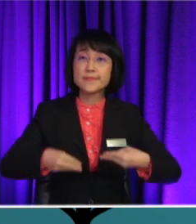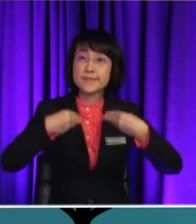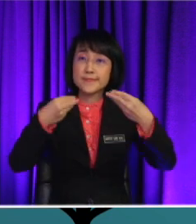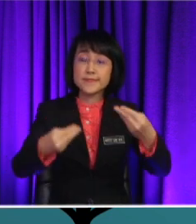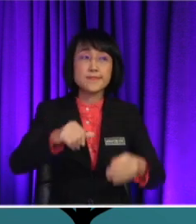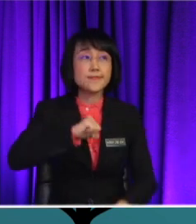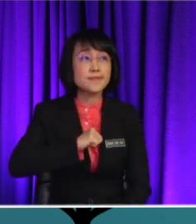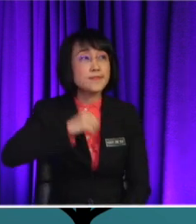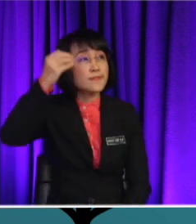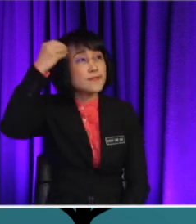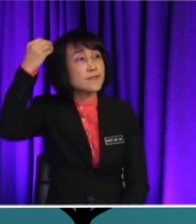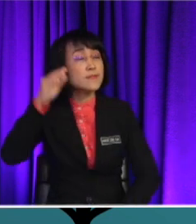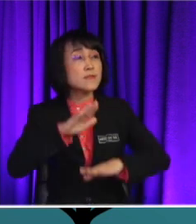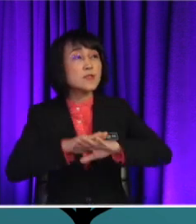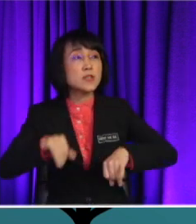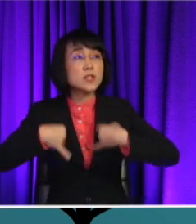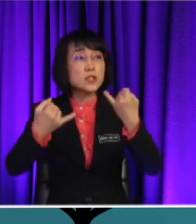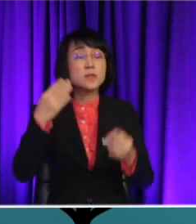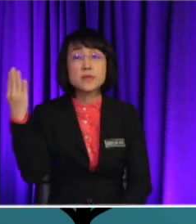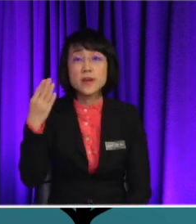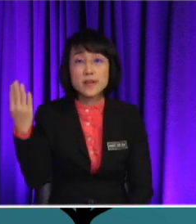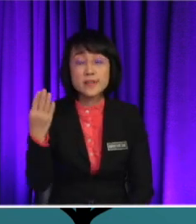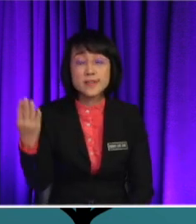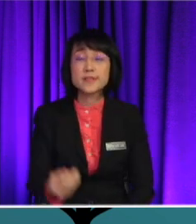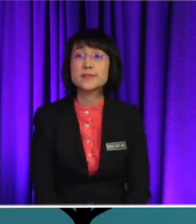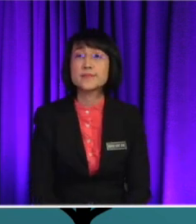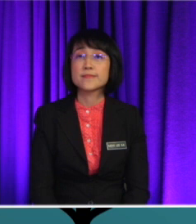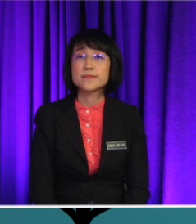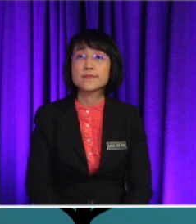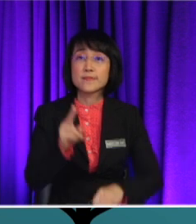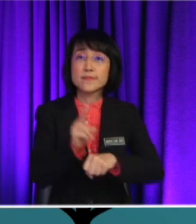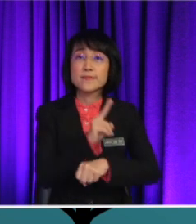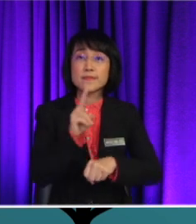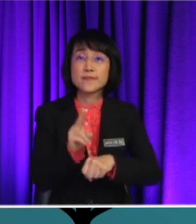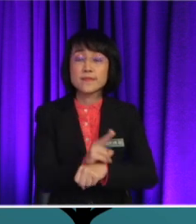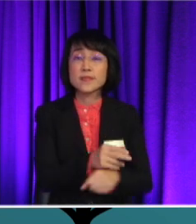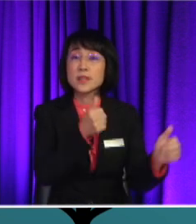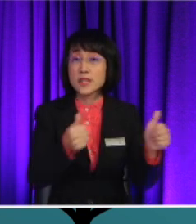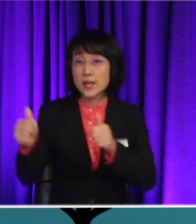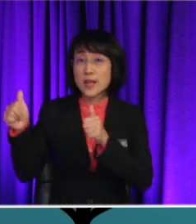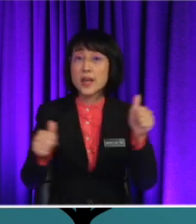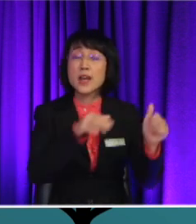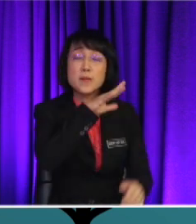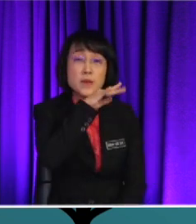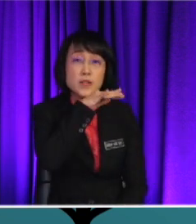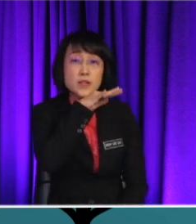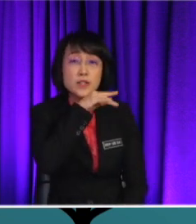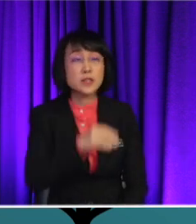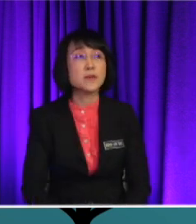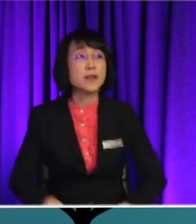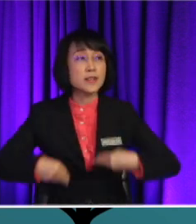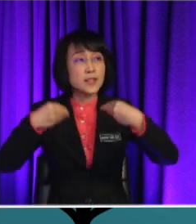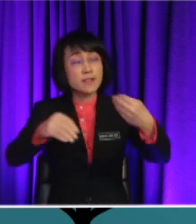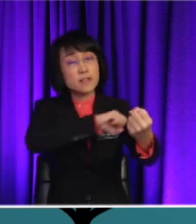personal opinions on the common issue And today we are going to use air pollution as our issue By providing